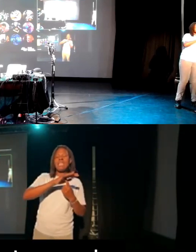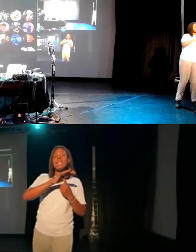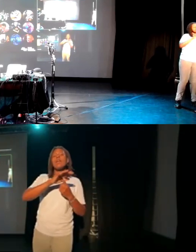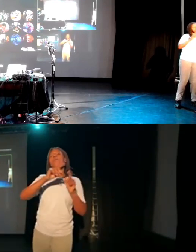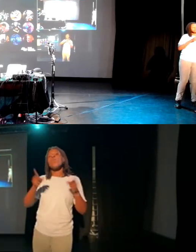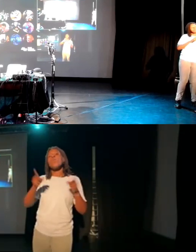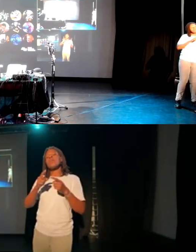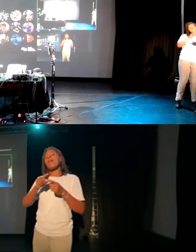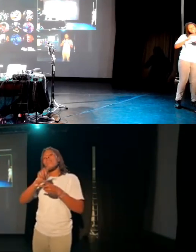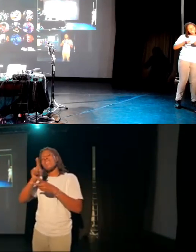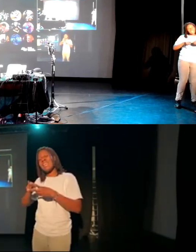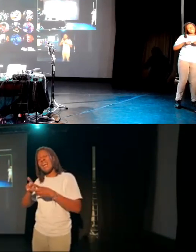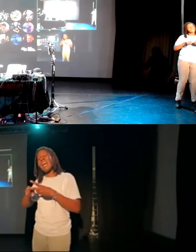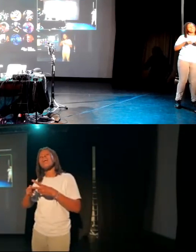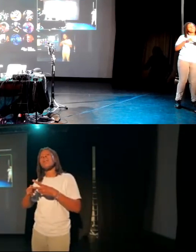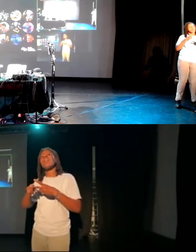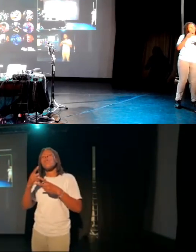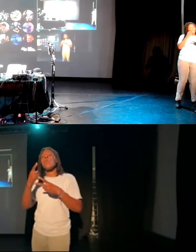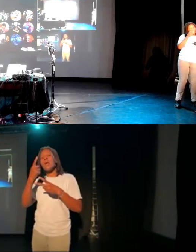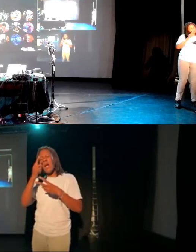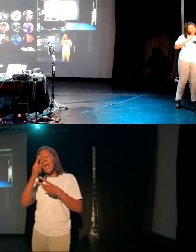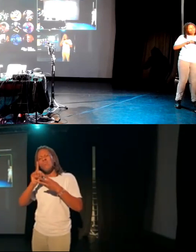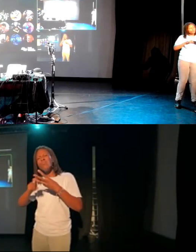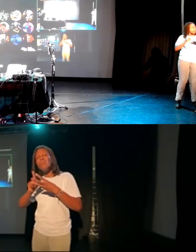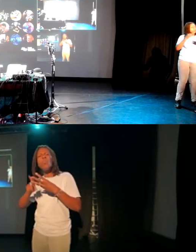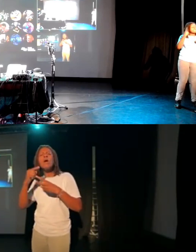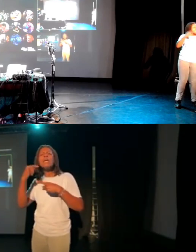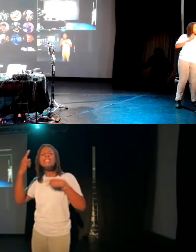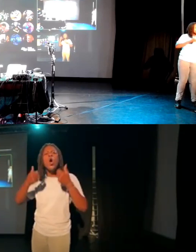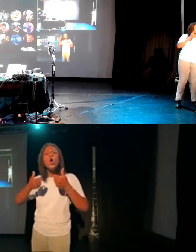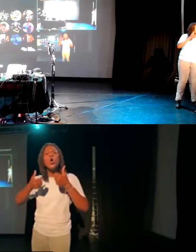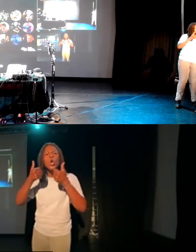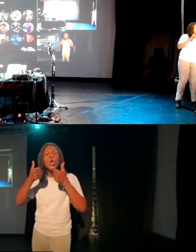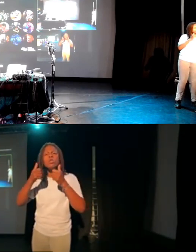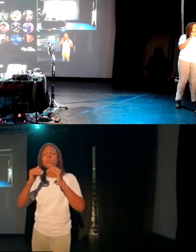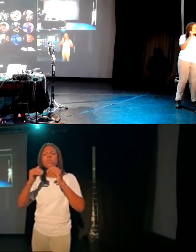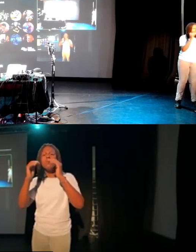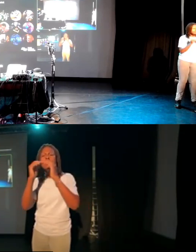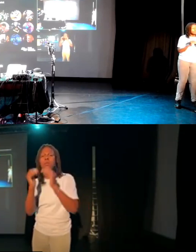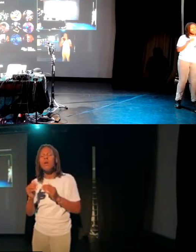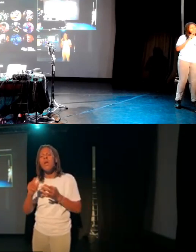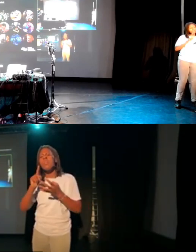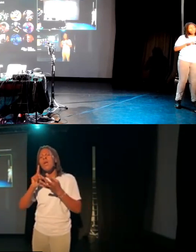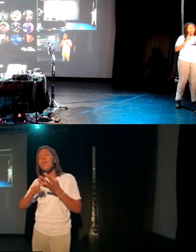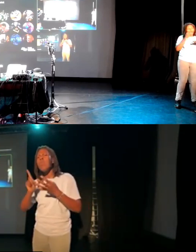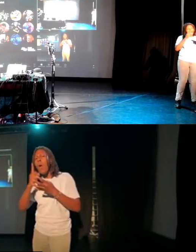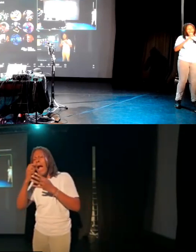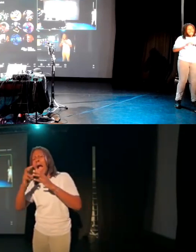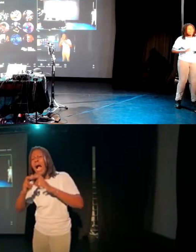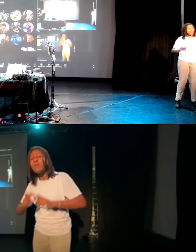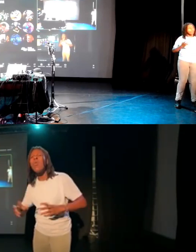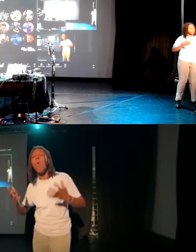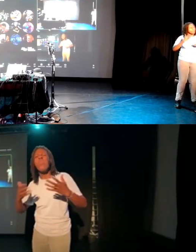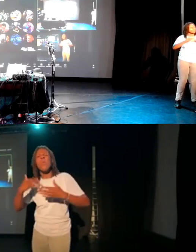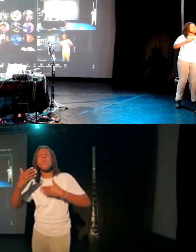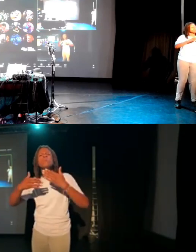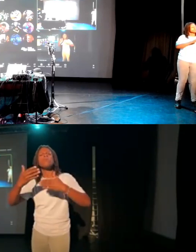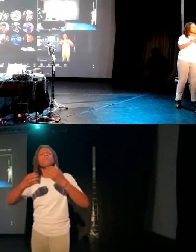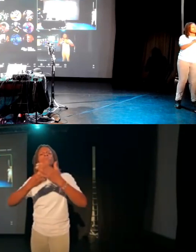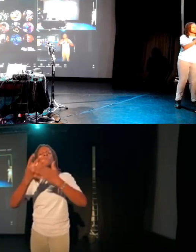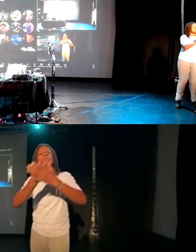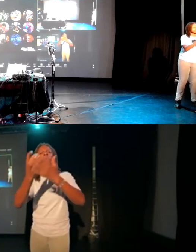sounds good? What can we explore? What, you know, where do we go from here? I hope that answers your question. I go off on one when I get asked. I hope that's okay.